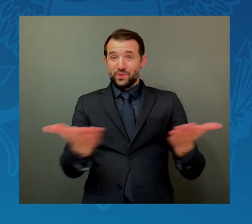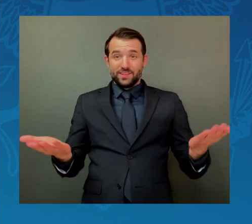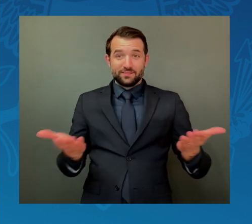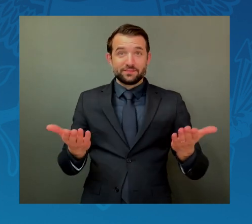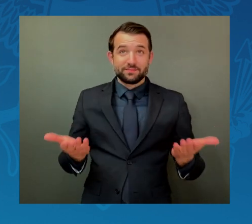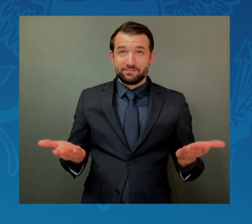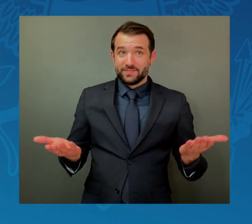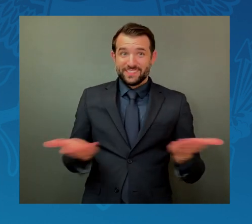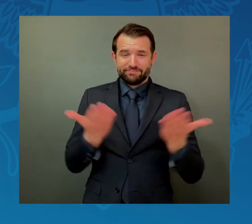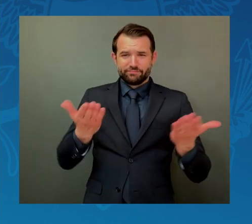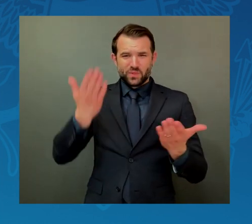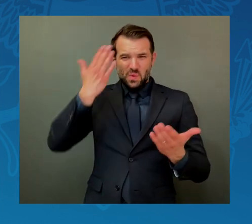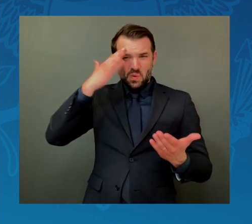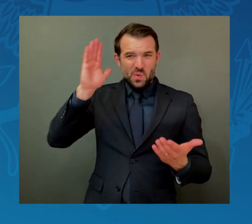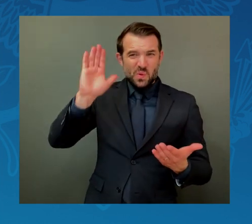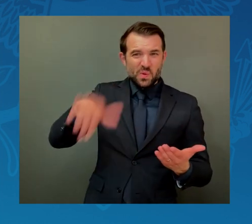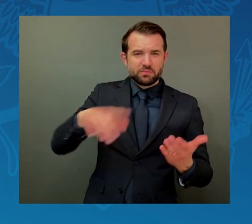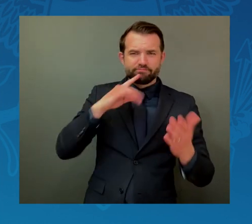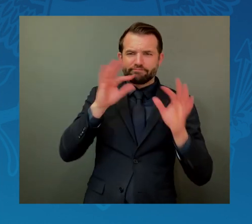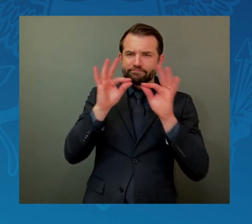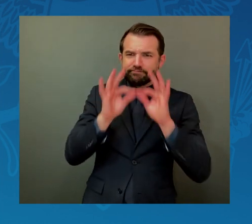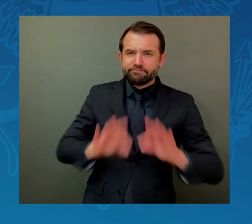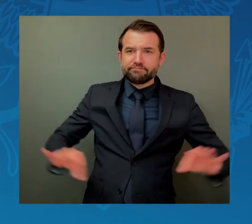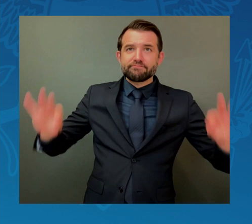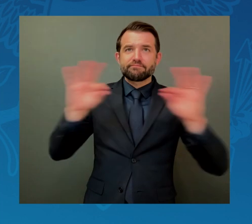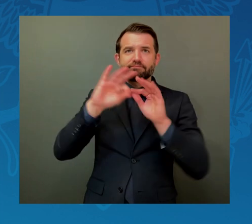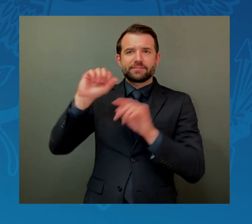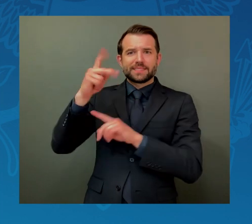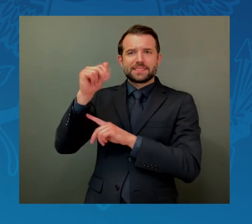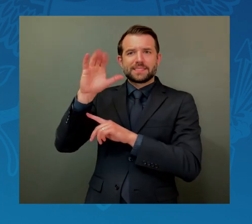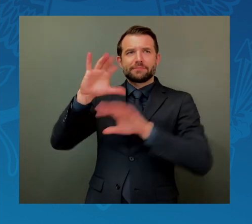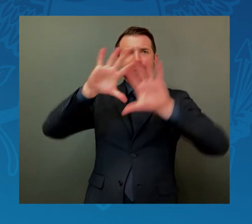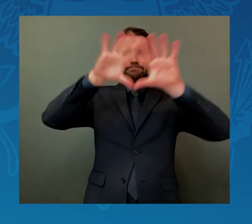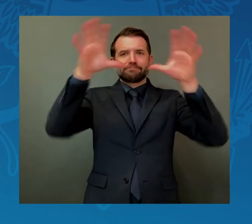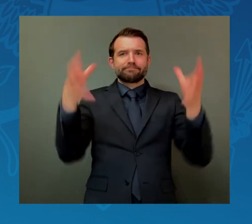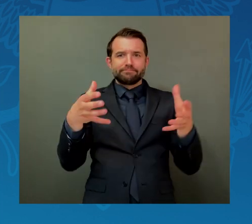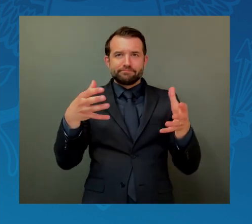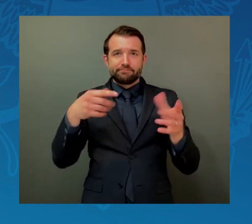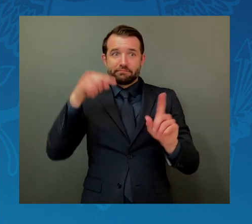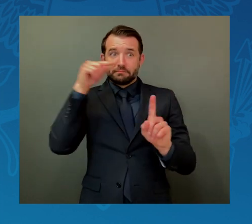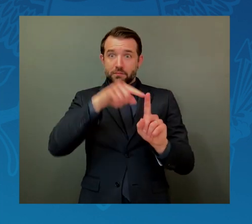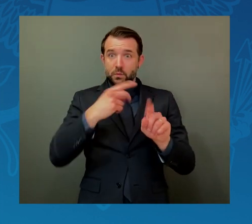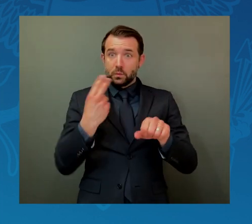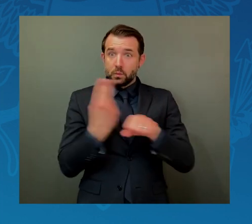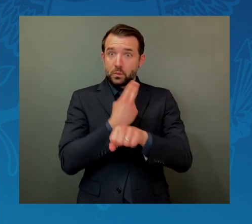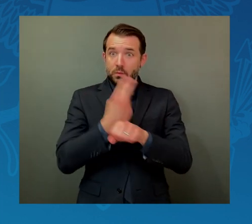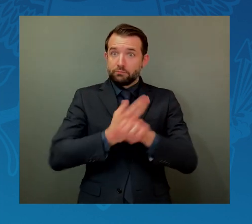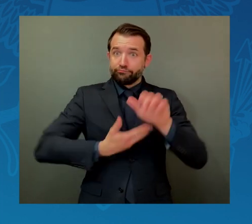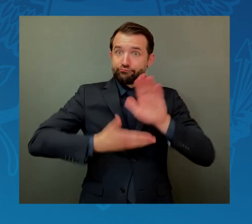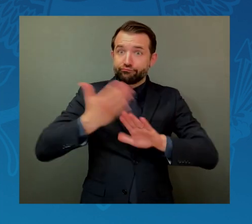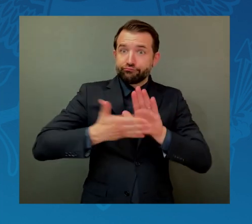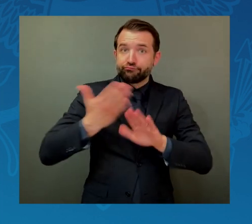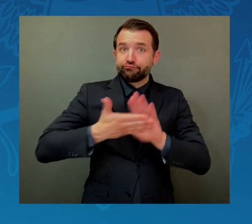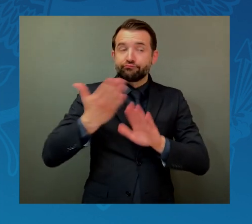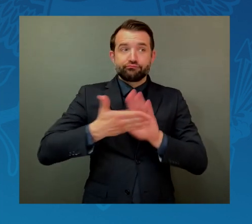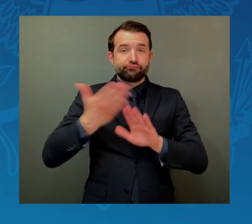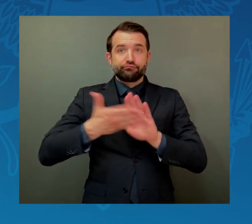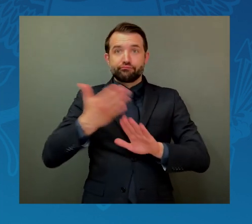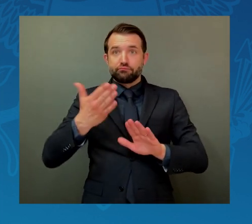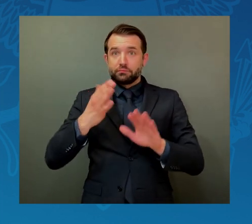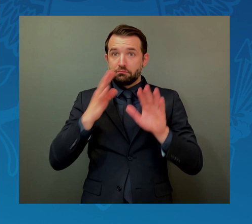of the space systems that you use and operate. And how important they are